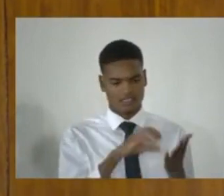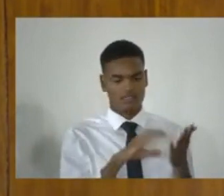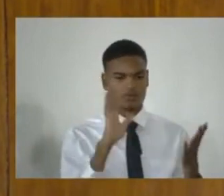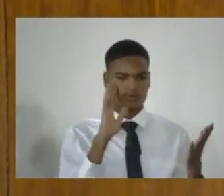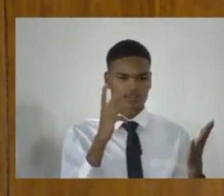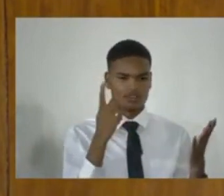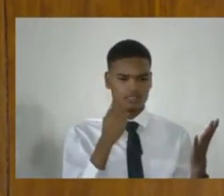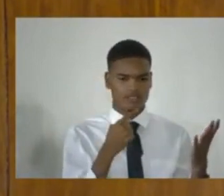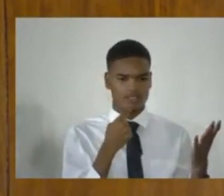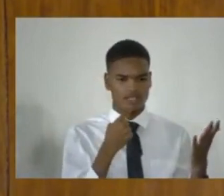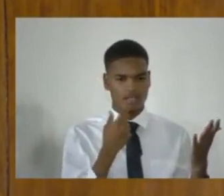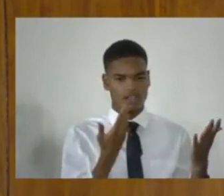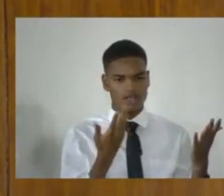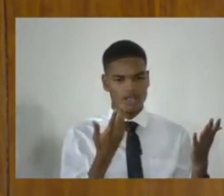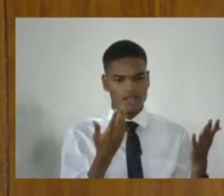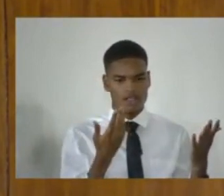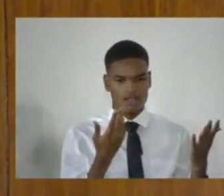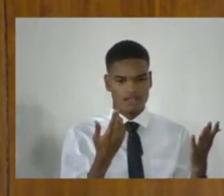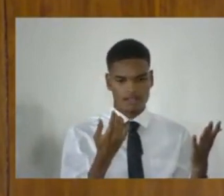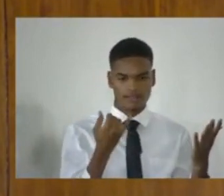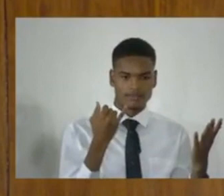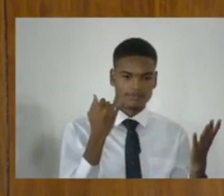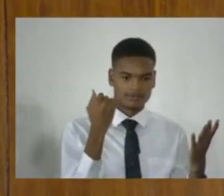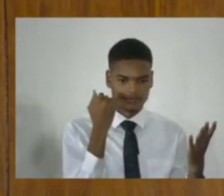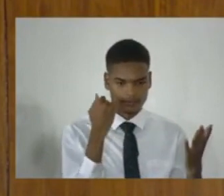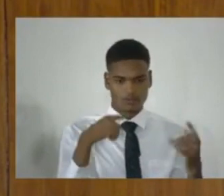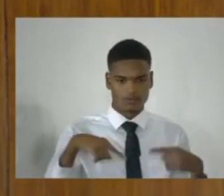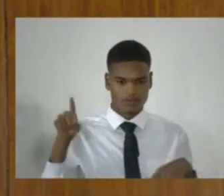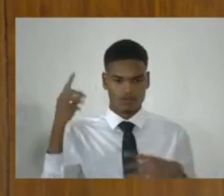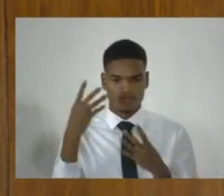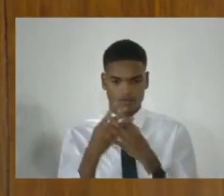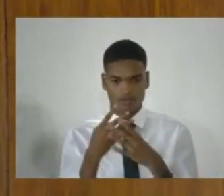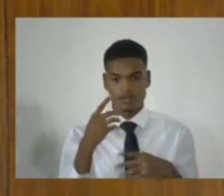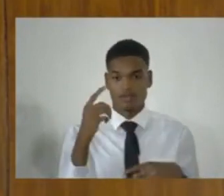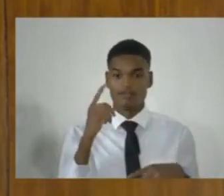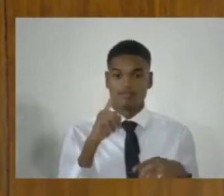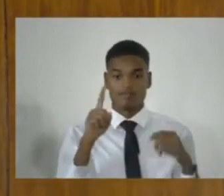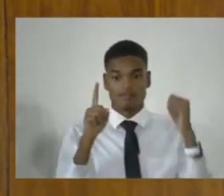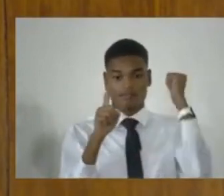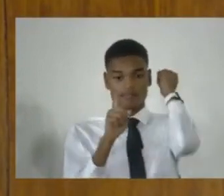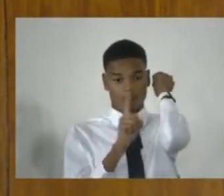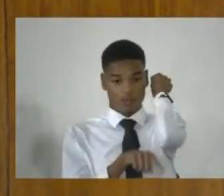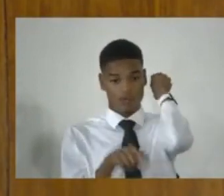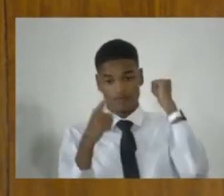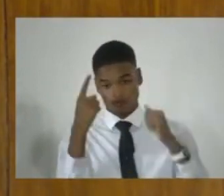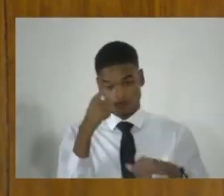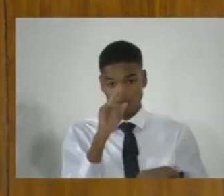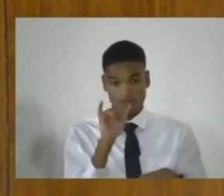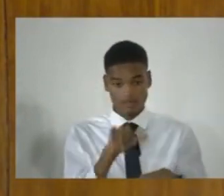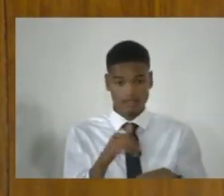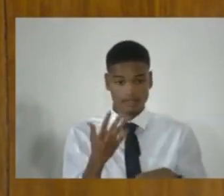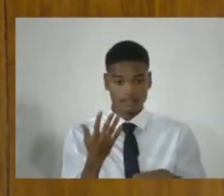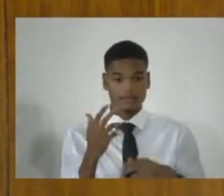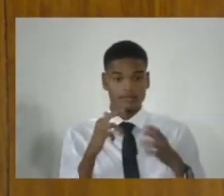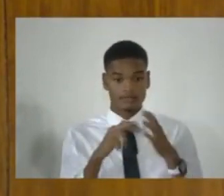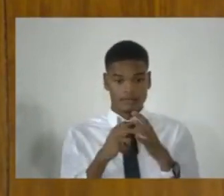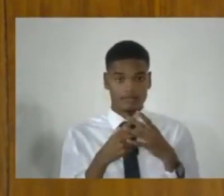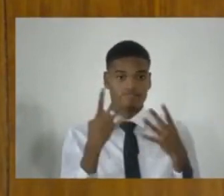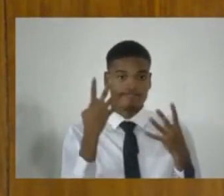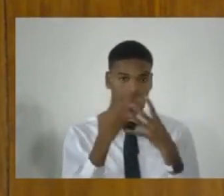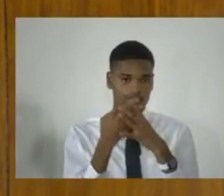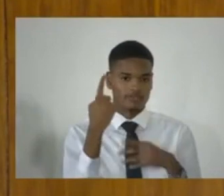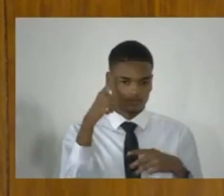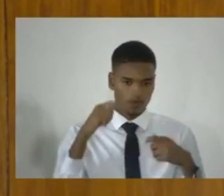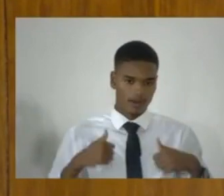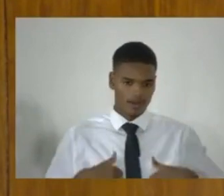it's on conviction before the circuit court, the penalty for that section 45 offense is imprisonment for life.